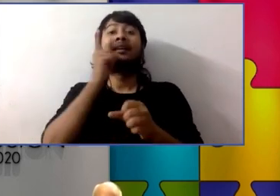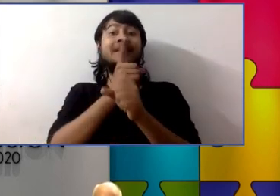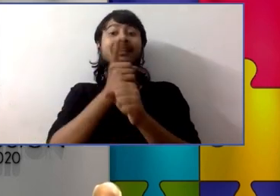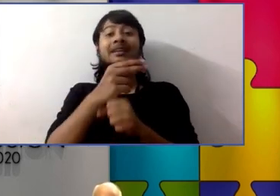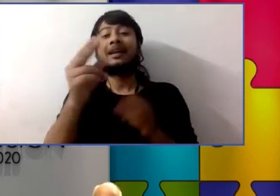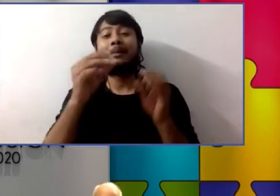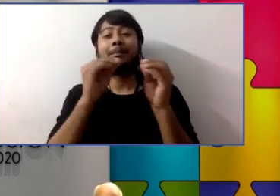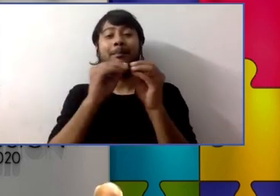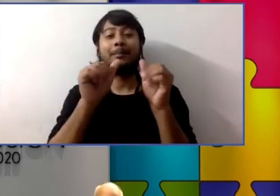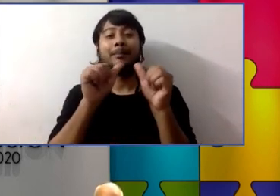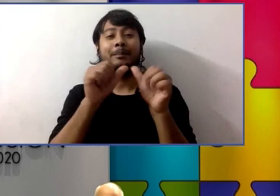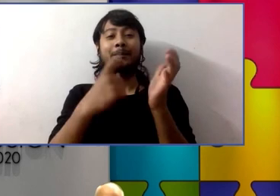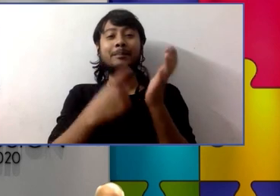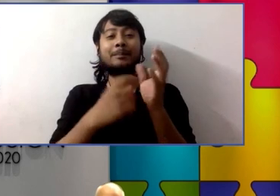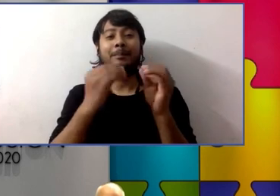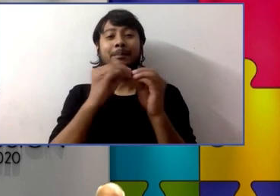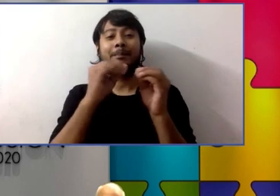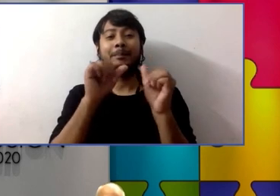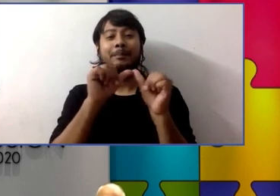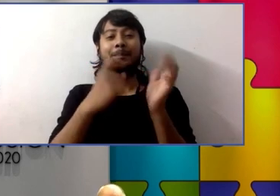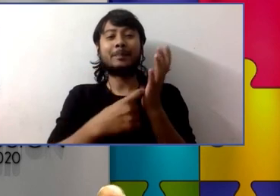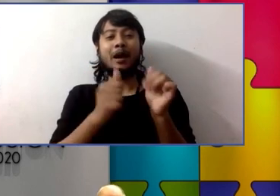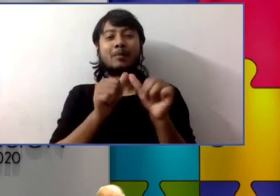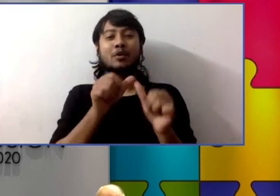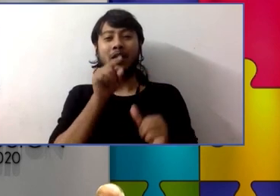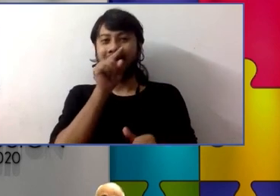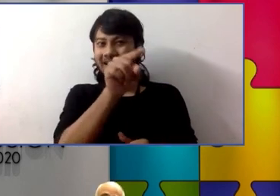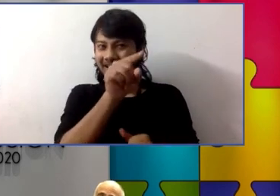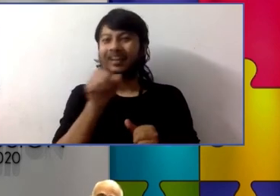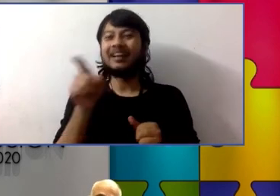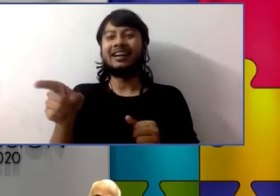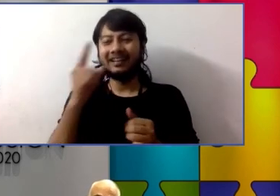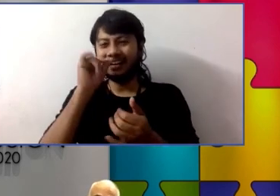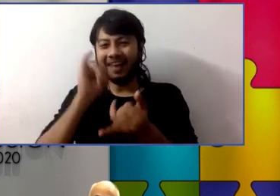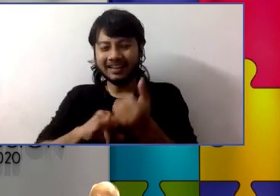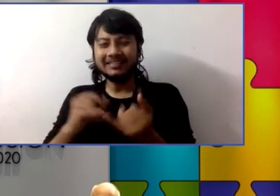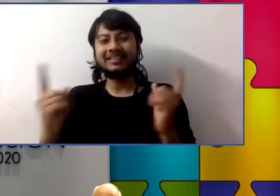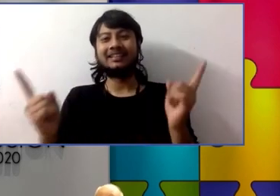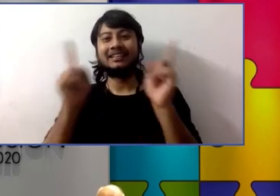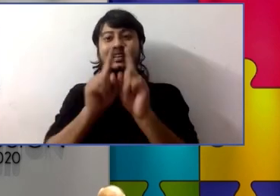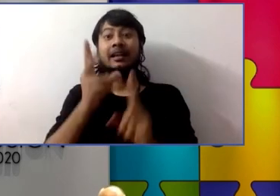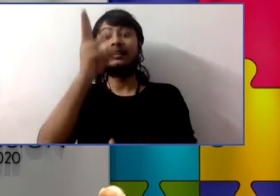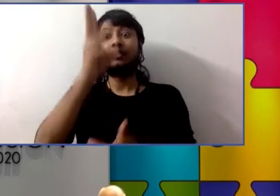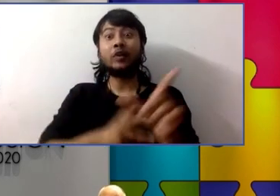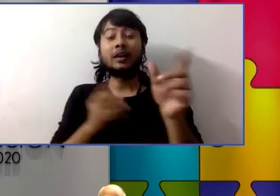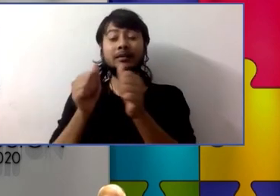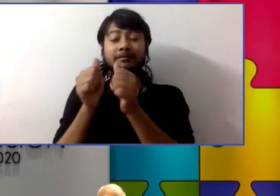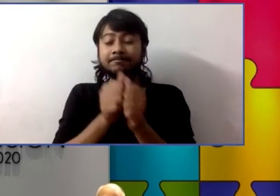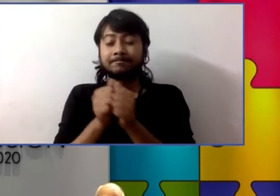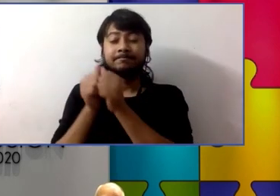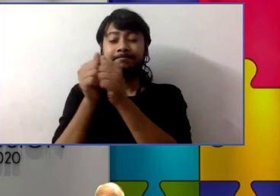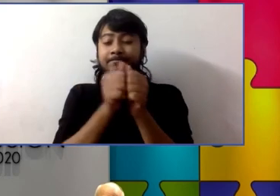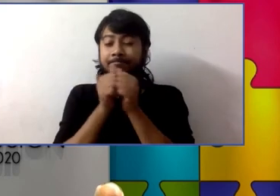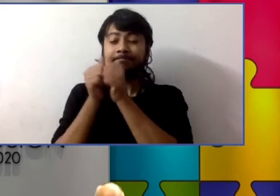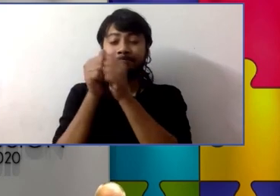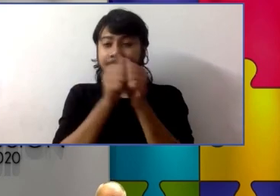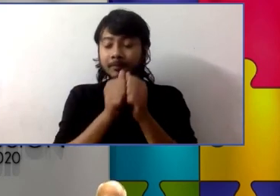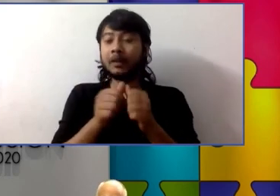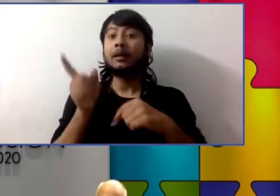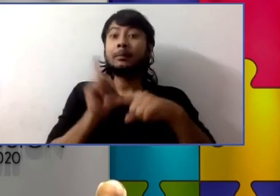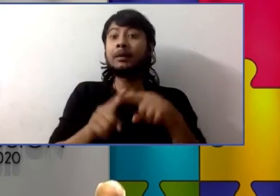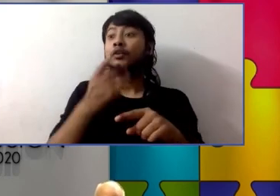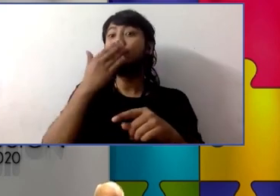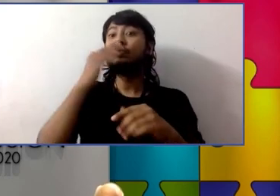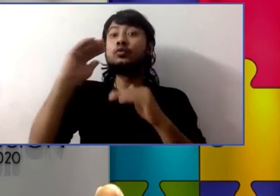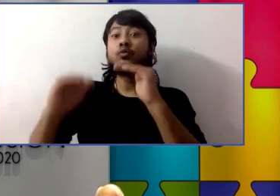the left side of this photo um samuel was with this teacher for three straight years and the students he was alongside of in the classroom were with him